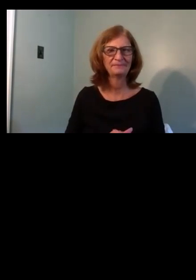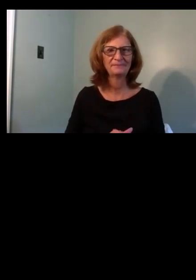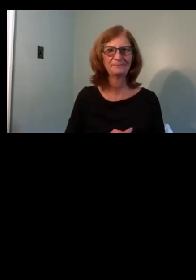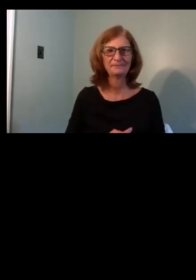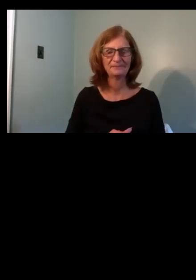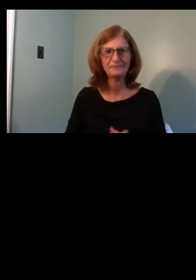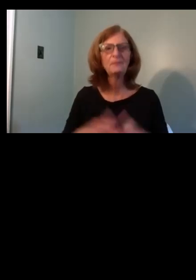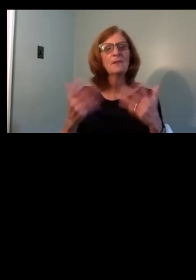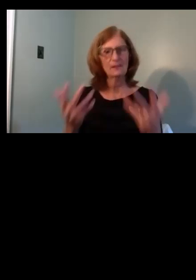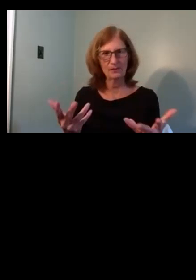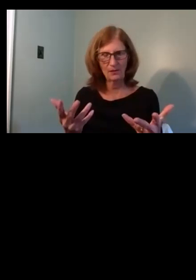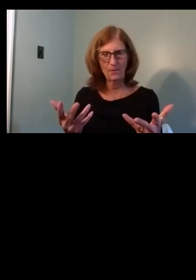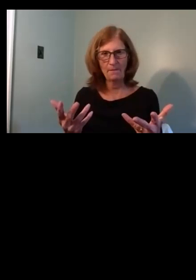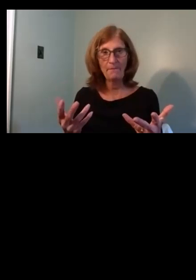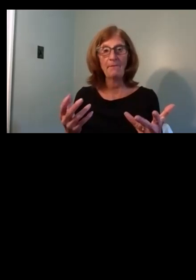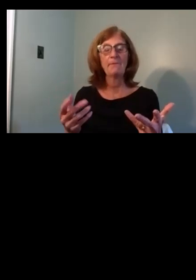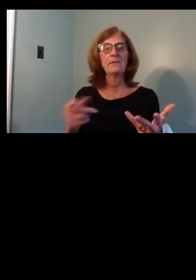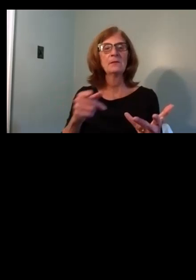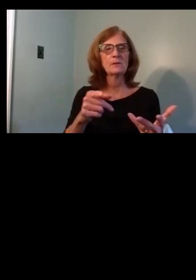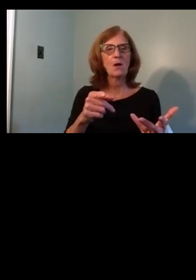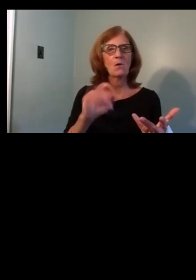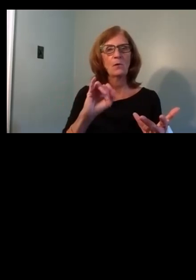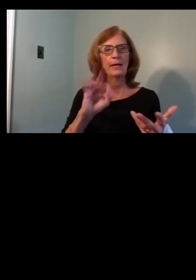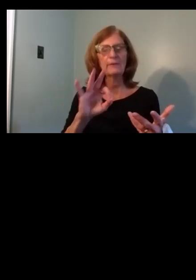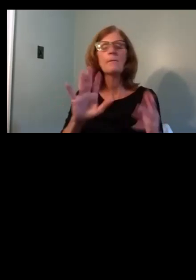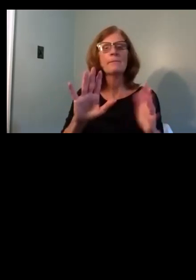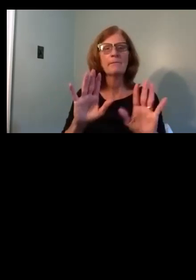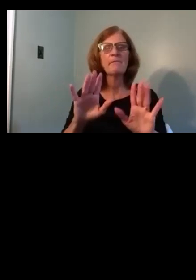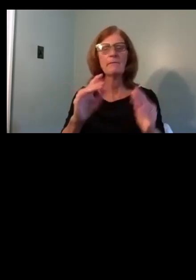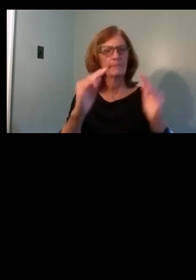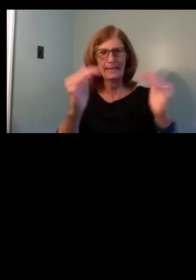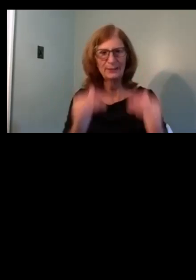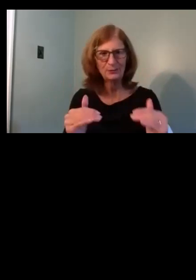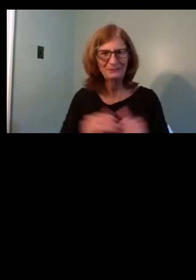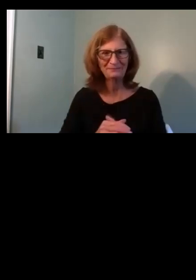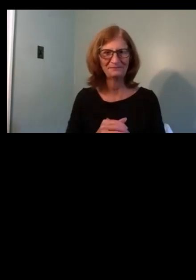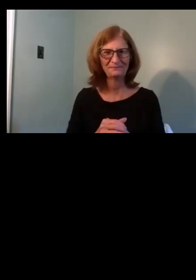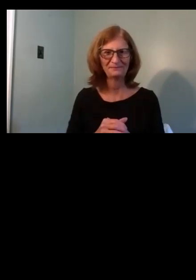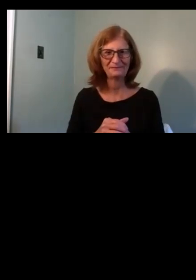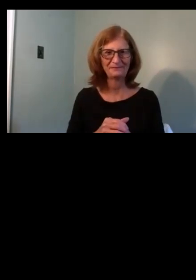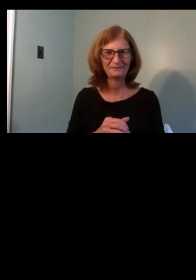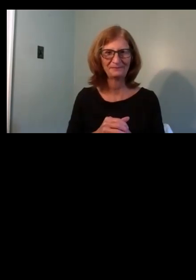So, for this, if you look at the, well, let's just go to the next slide. I'm getting lost in the numbers.